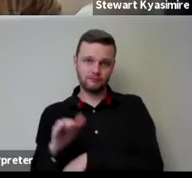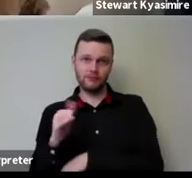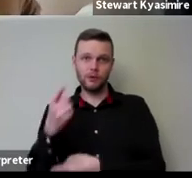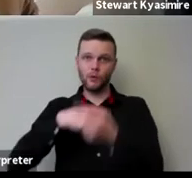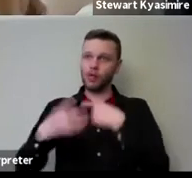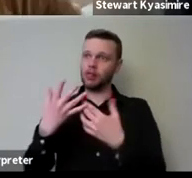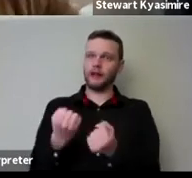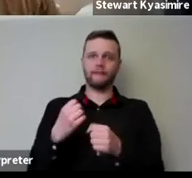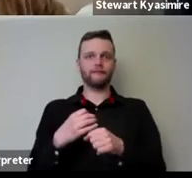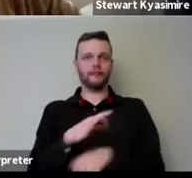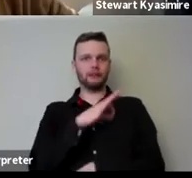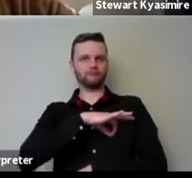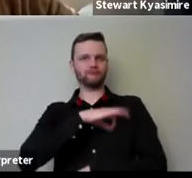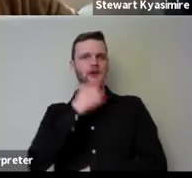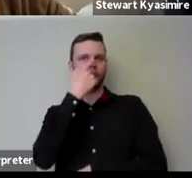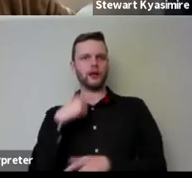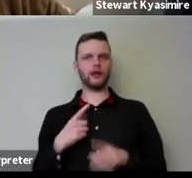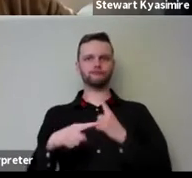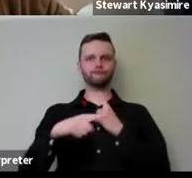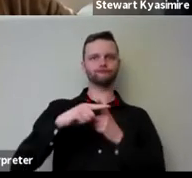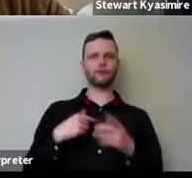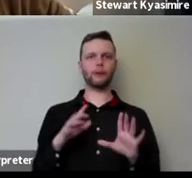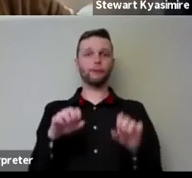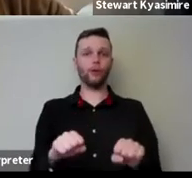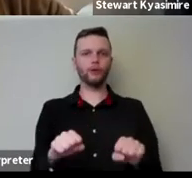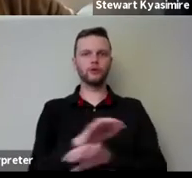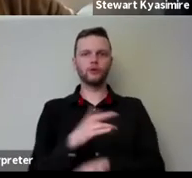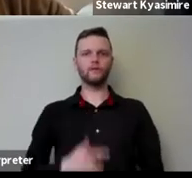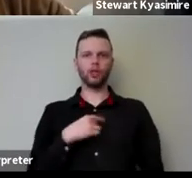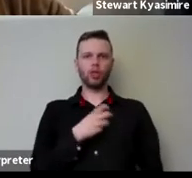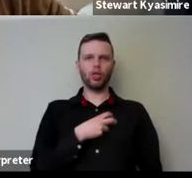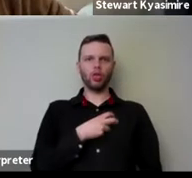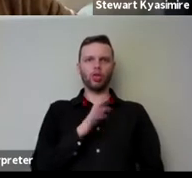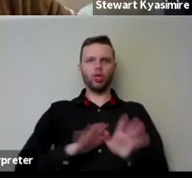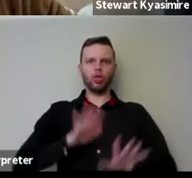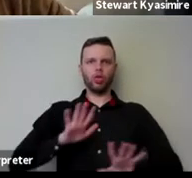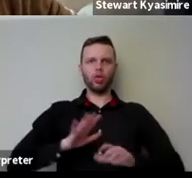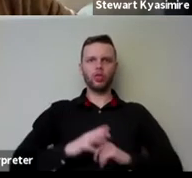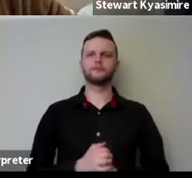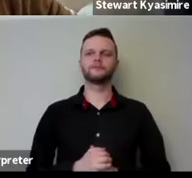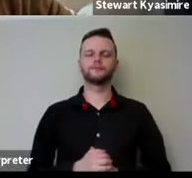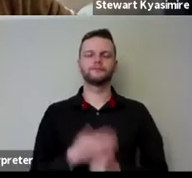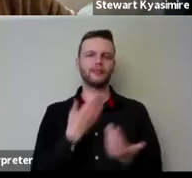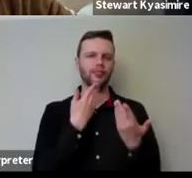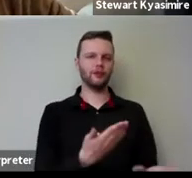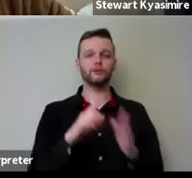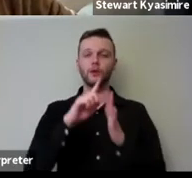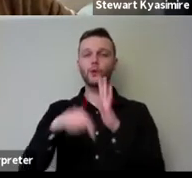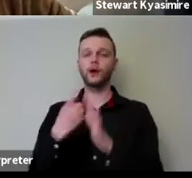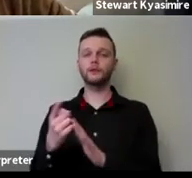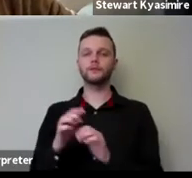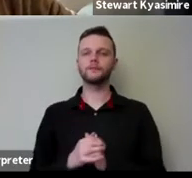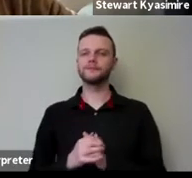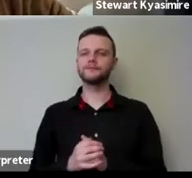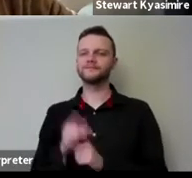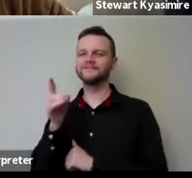pause without and being anxious all the time thank you one i was going to bring you